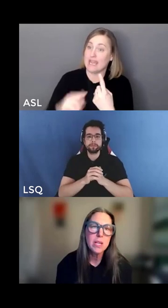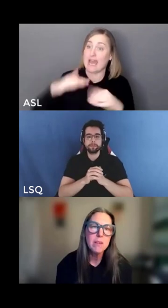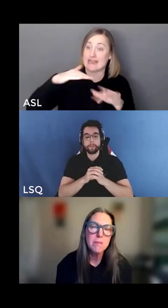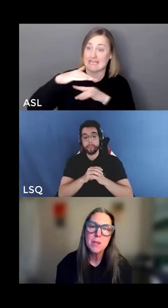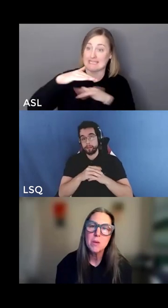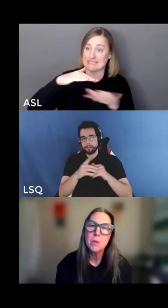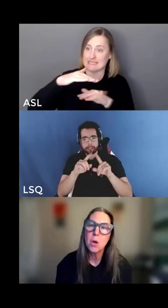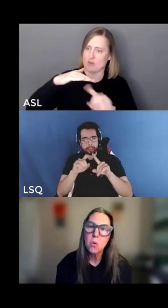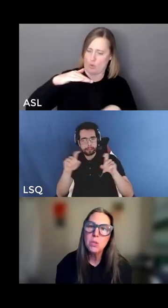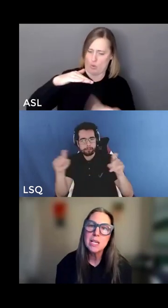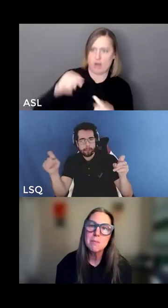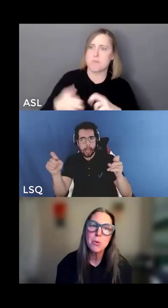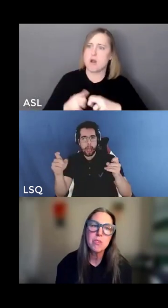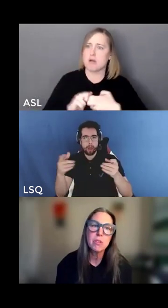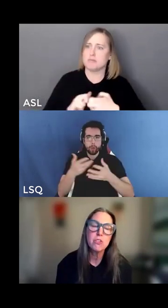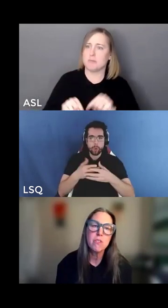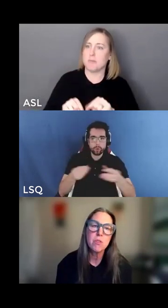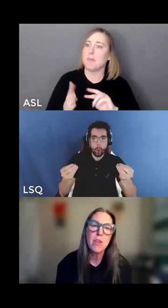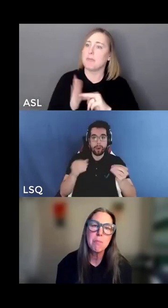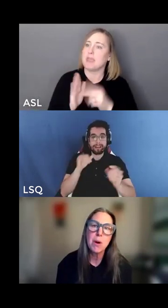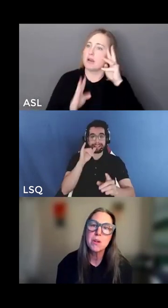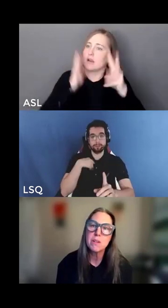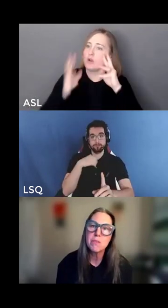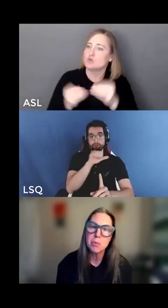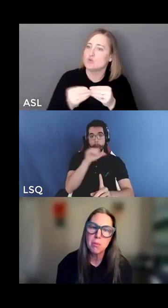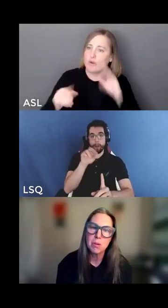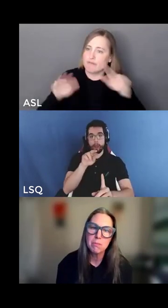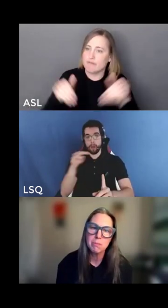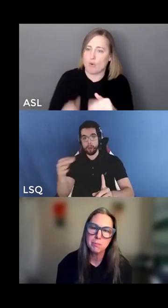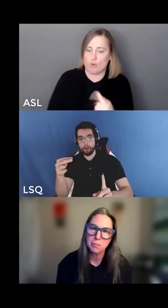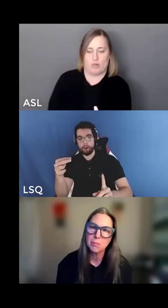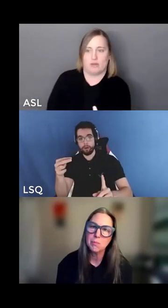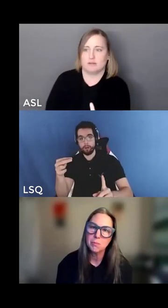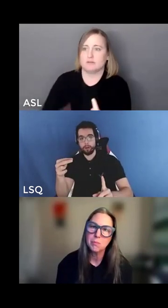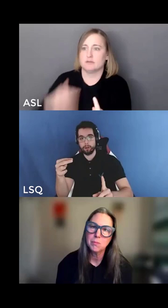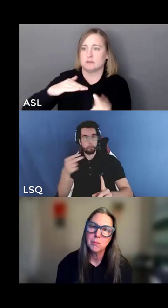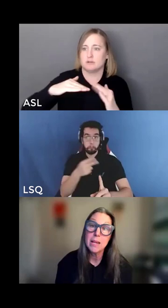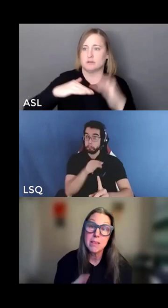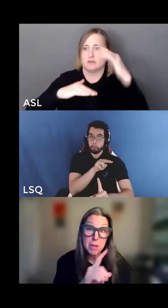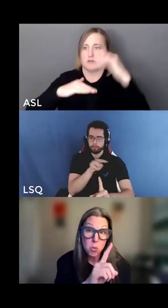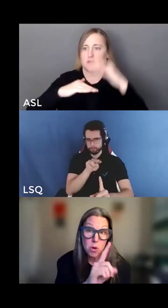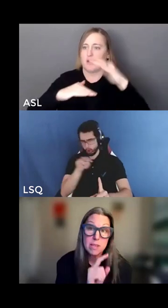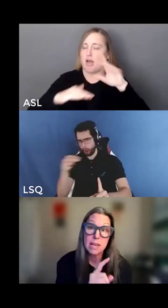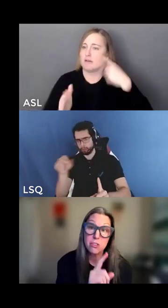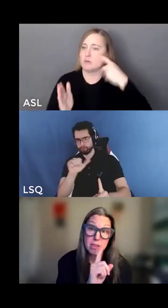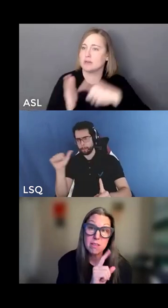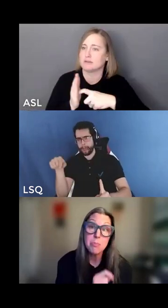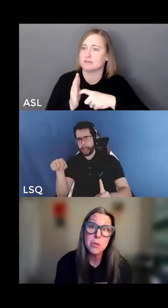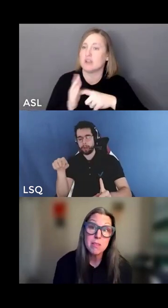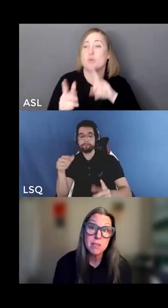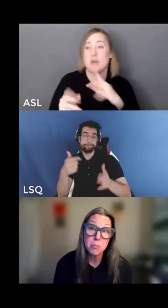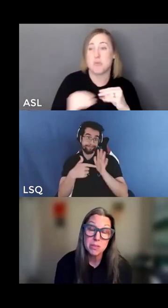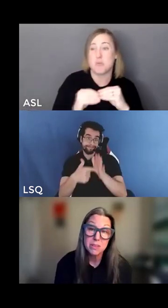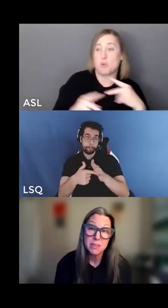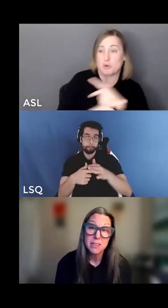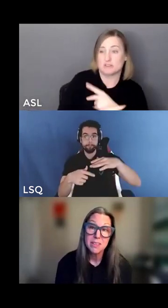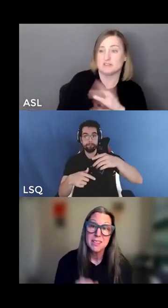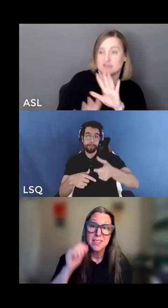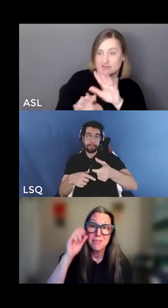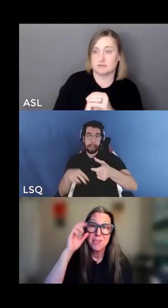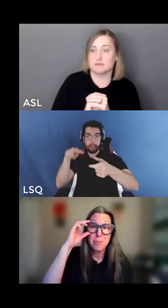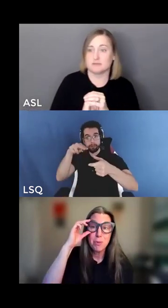of the coin we will only come up with solutions to that part of the problem and it's a bit worse actually it's a slippery slope